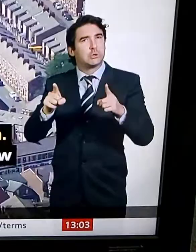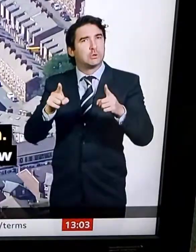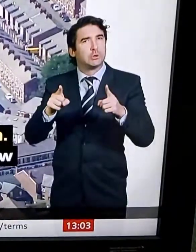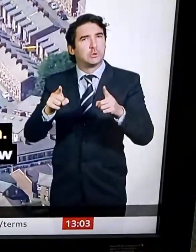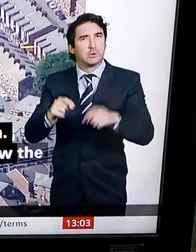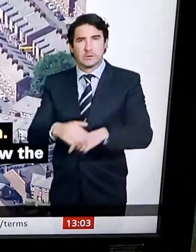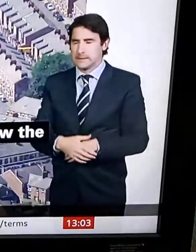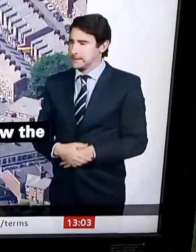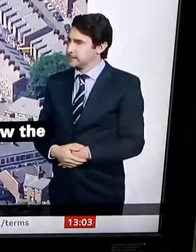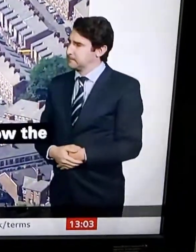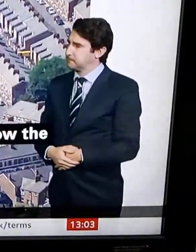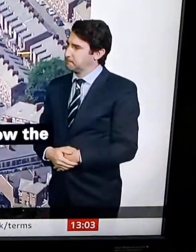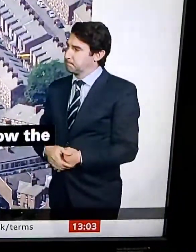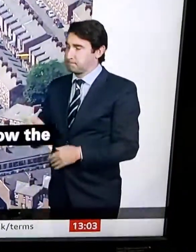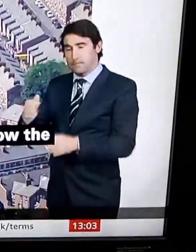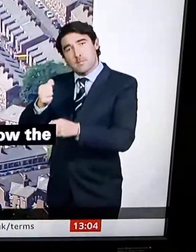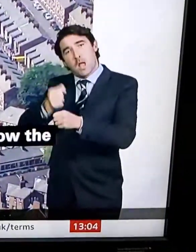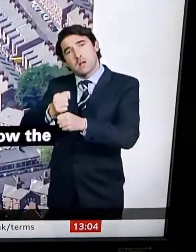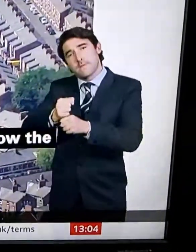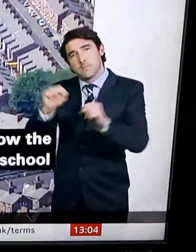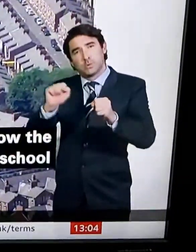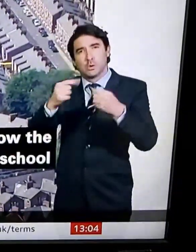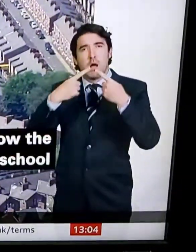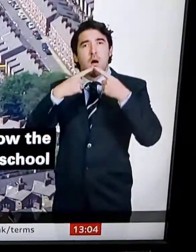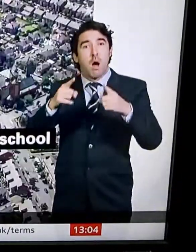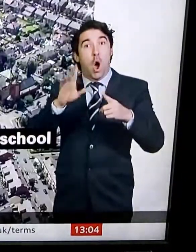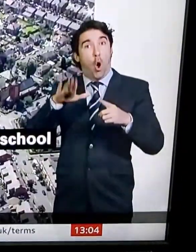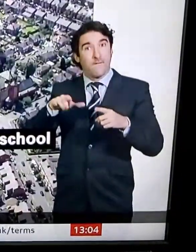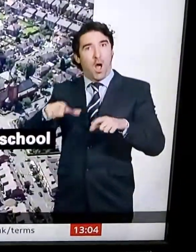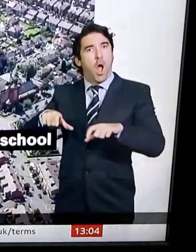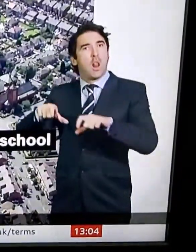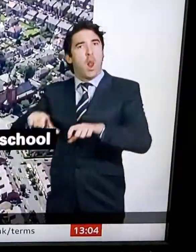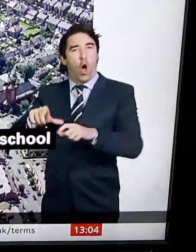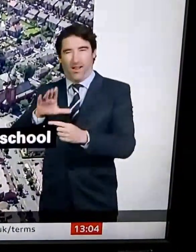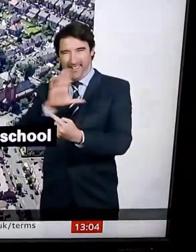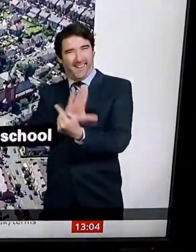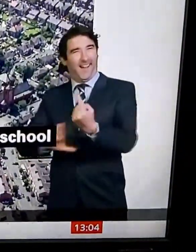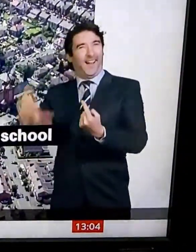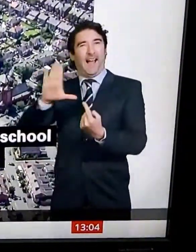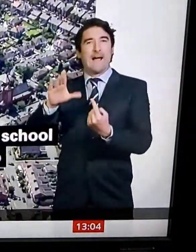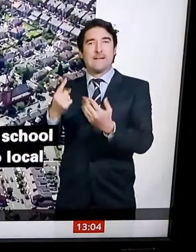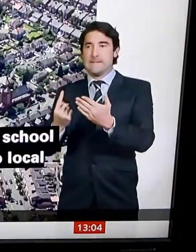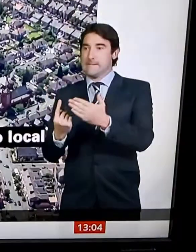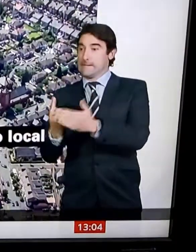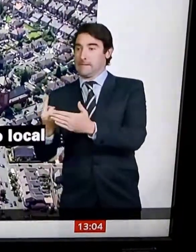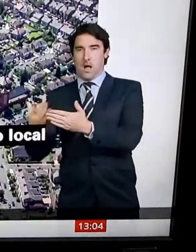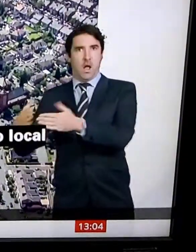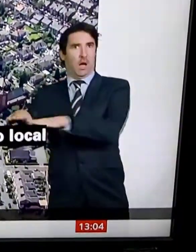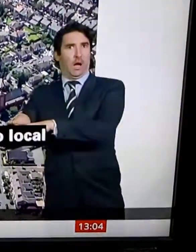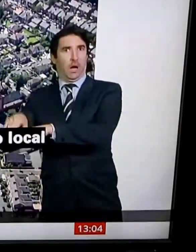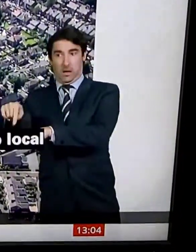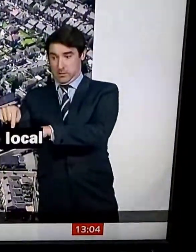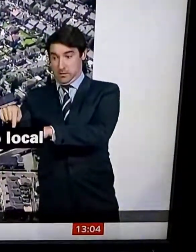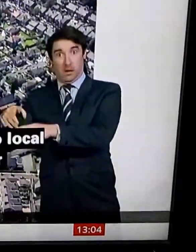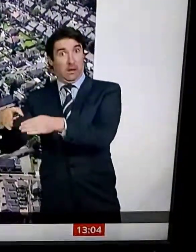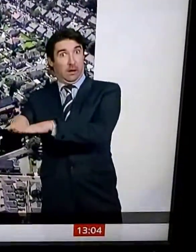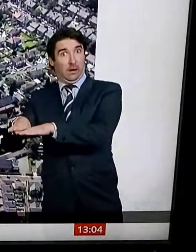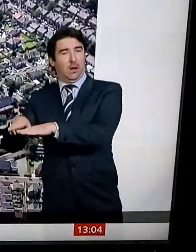is at an initial offer of assistance. Our correspondent Simon Jones is on the boat in the Channel and sent his updates.